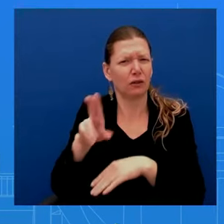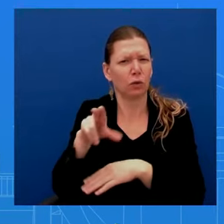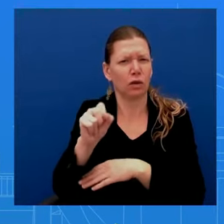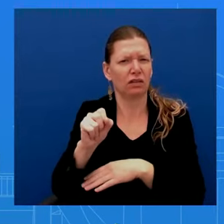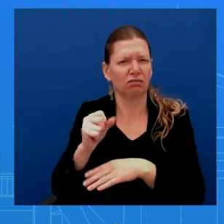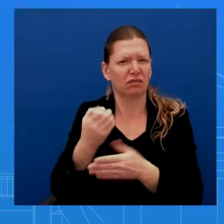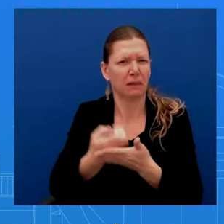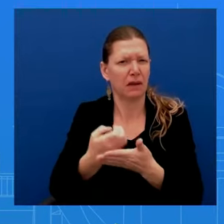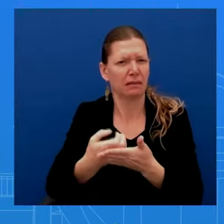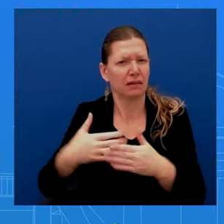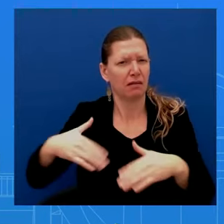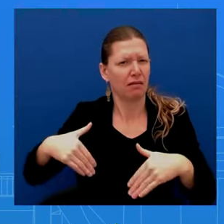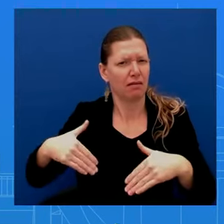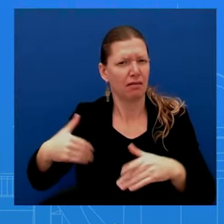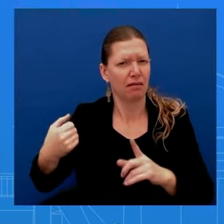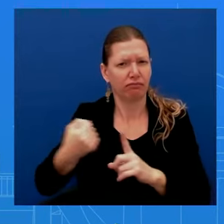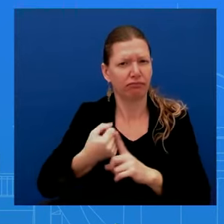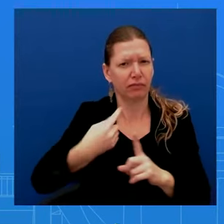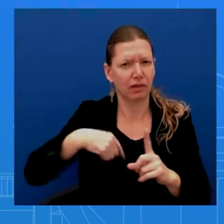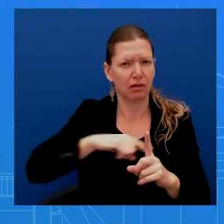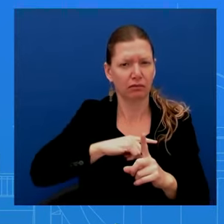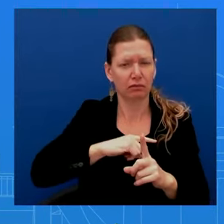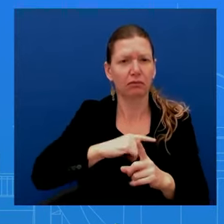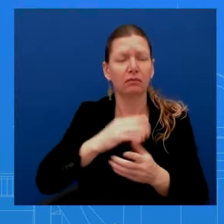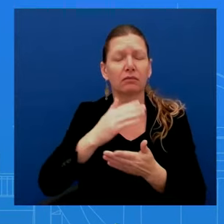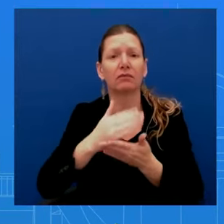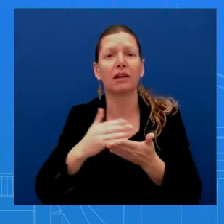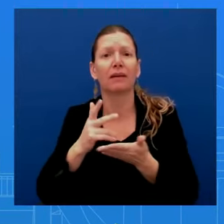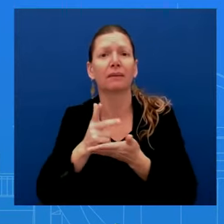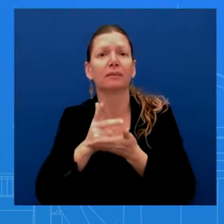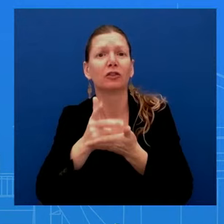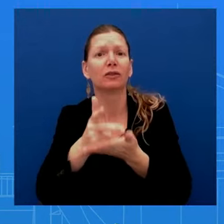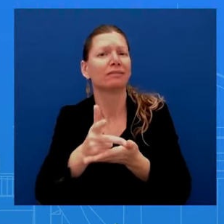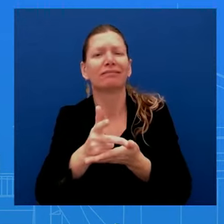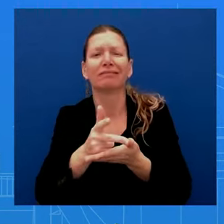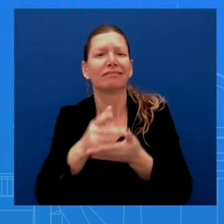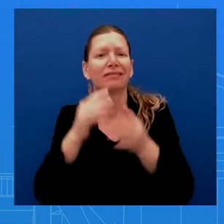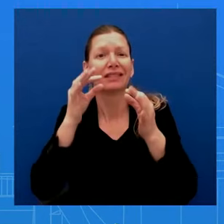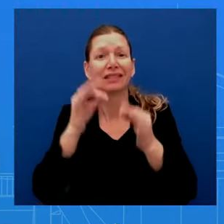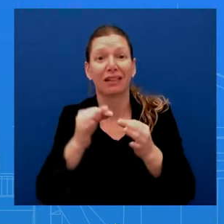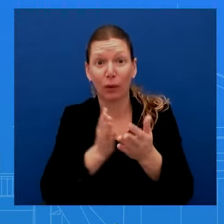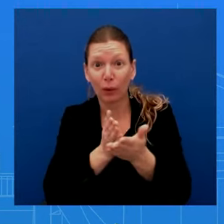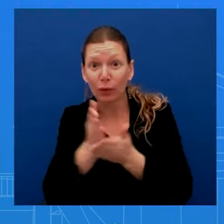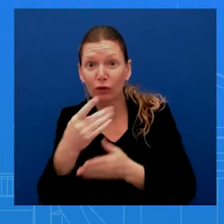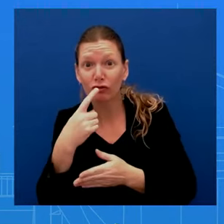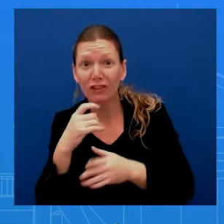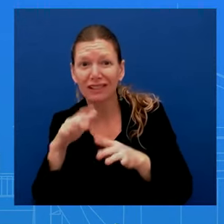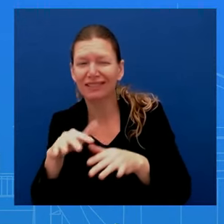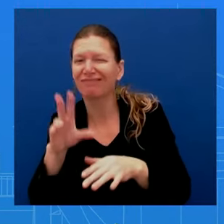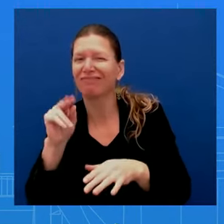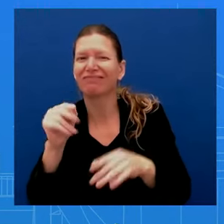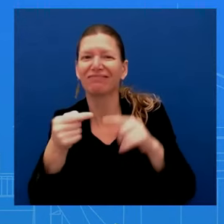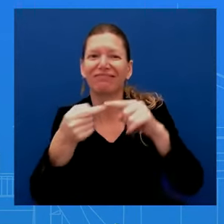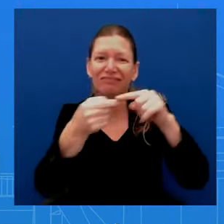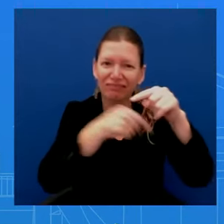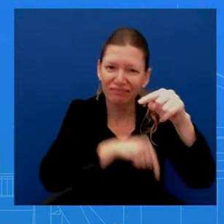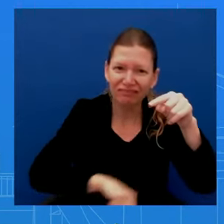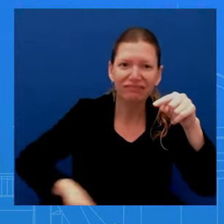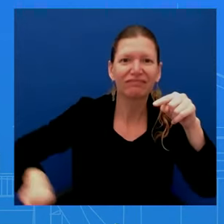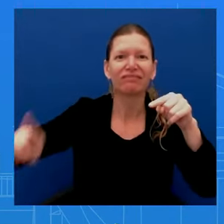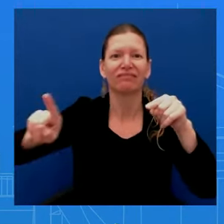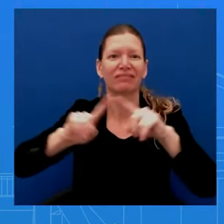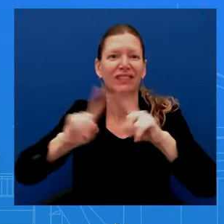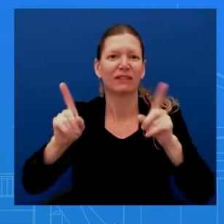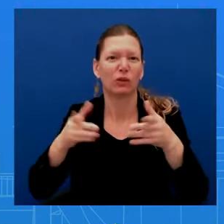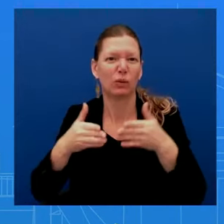taking alternate routes that is leading to longer shipping times, but so far that really